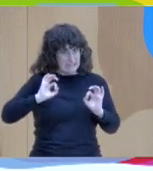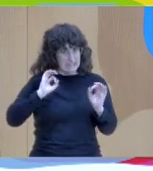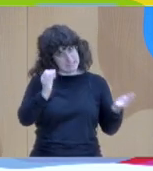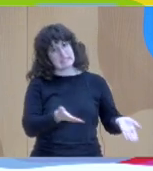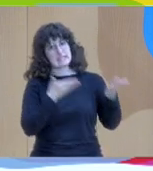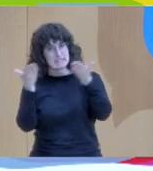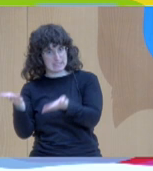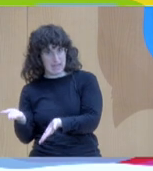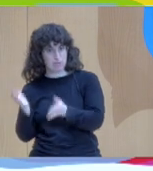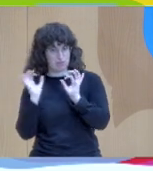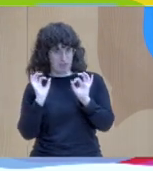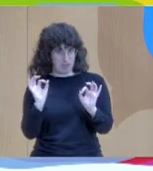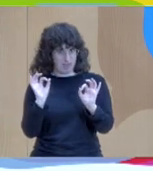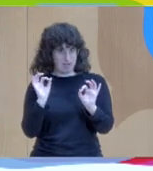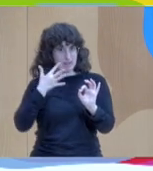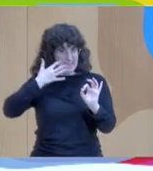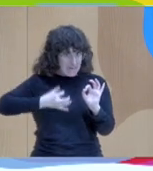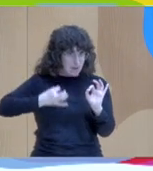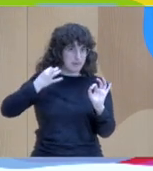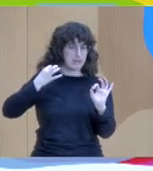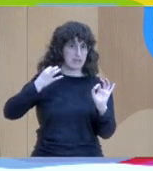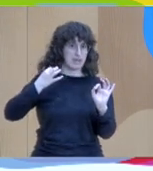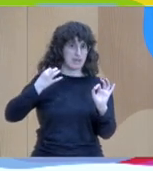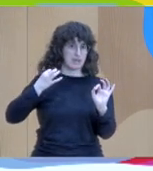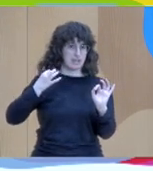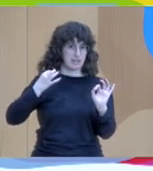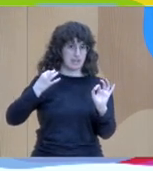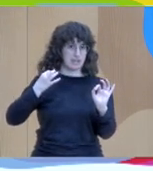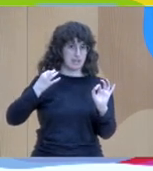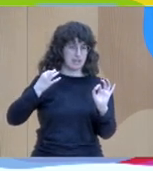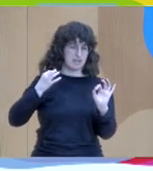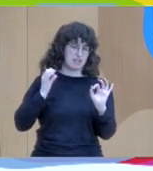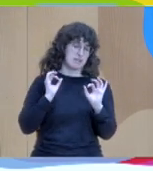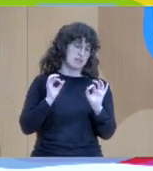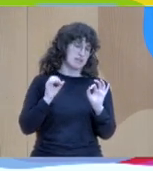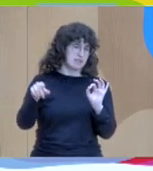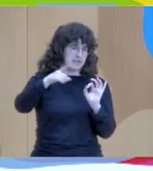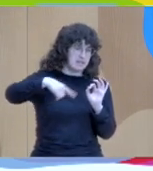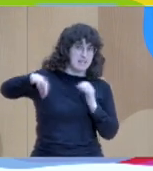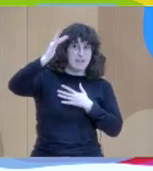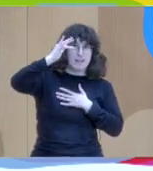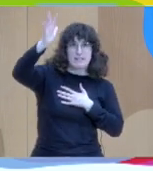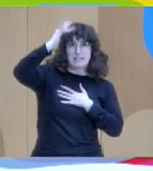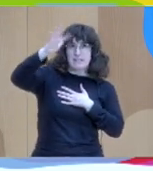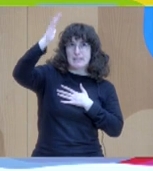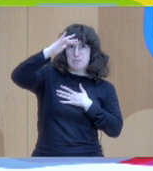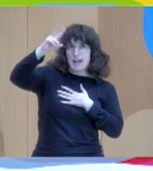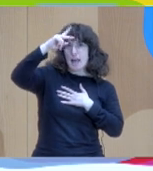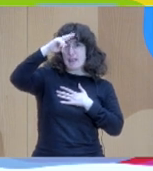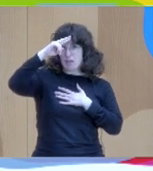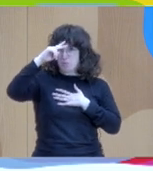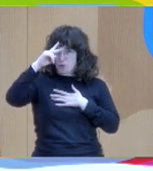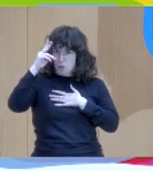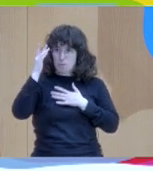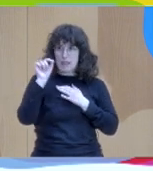about to think about and to talk about is their hopes and worries right at the moment but